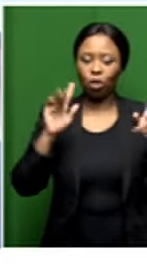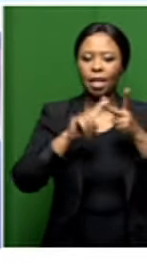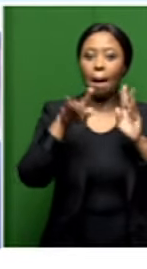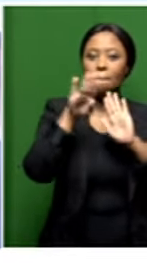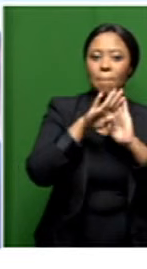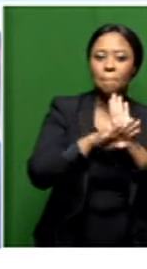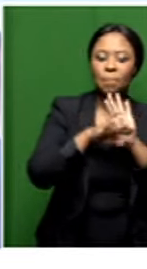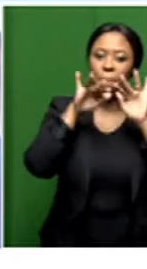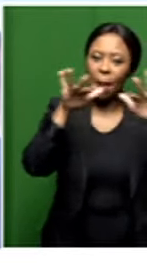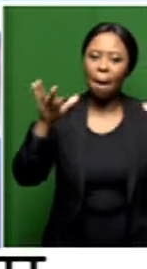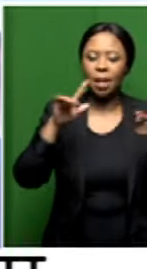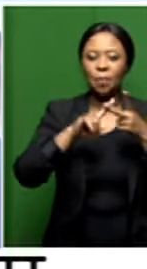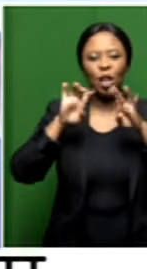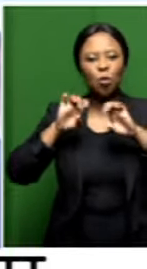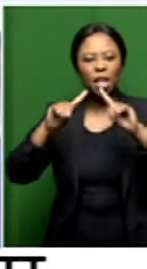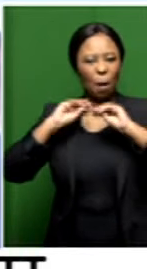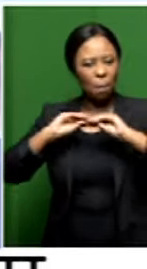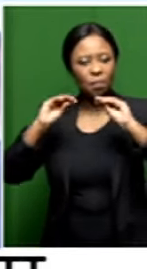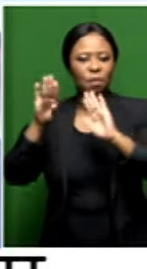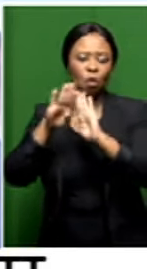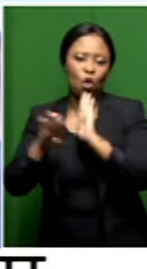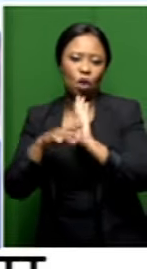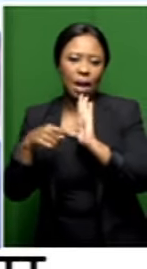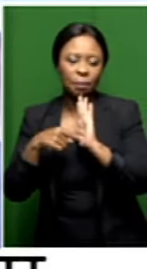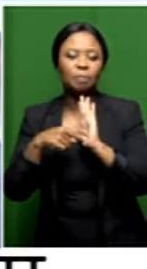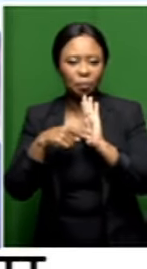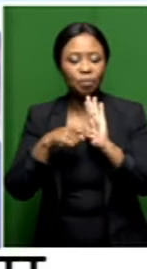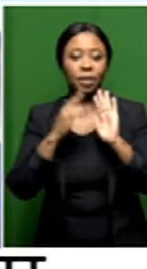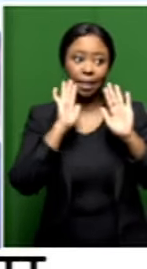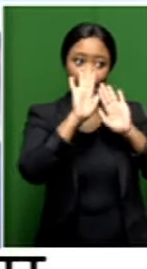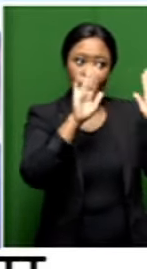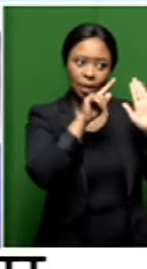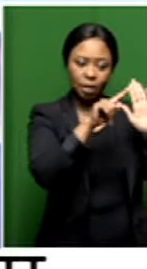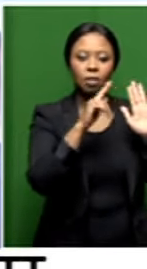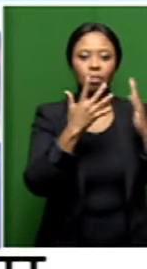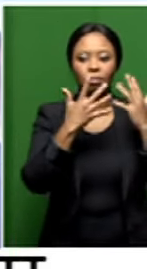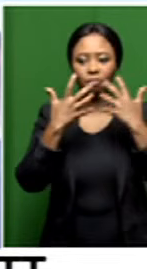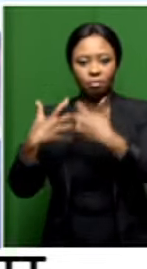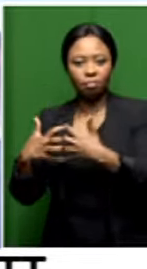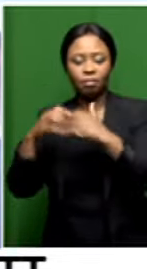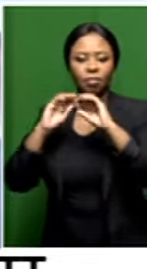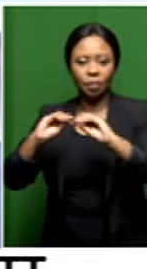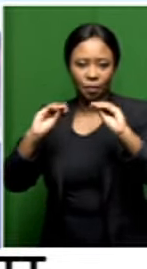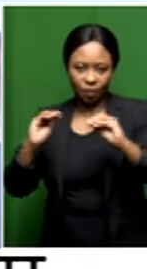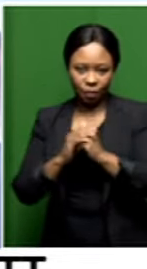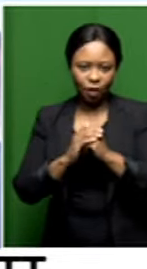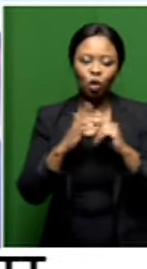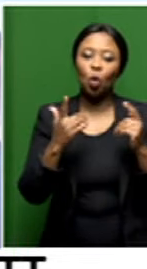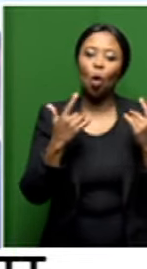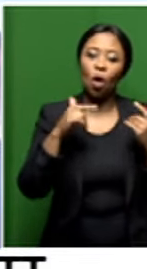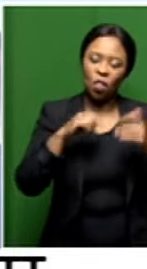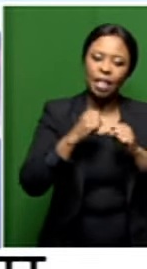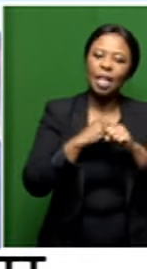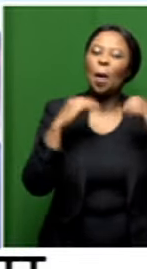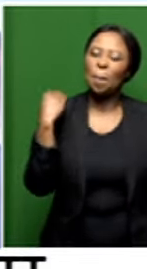educational programs that mediates those those exhibitions. So it has been very busy